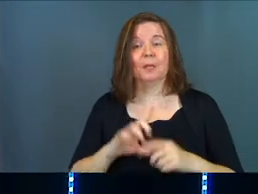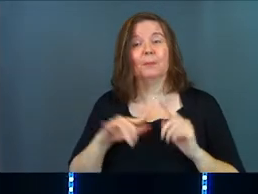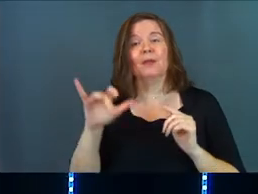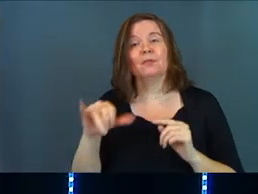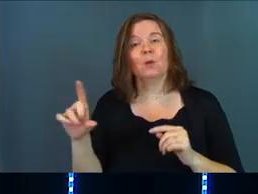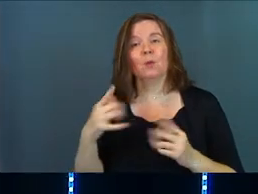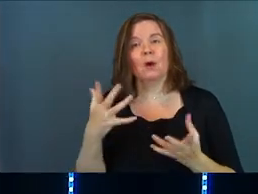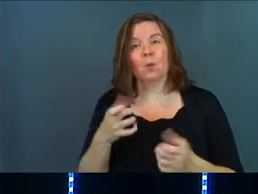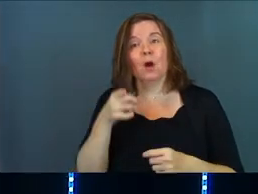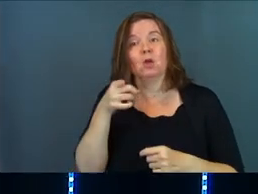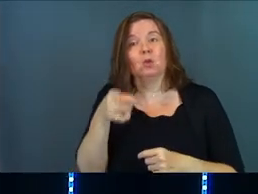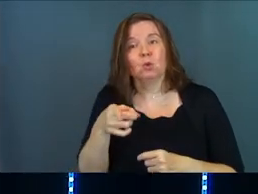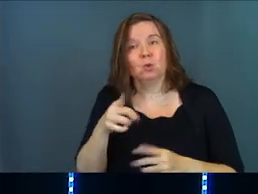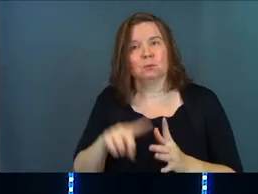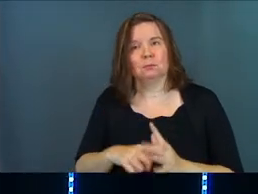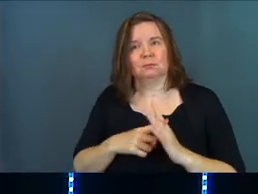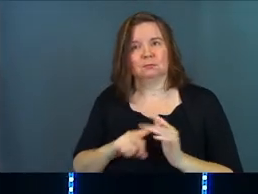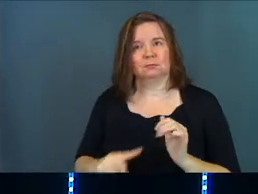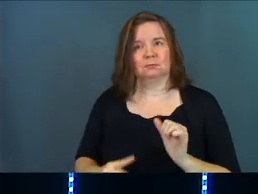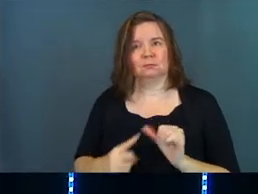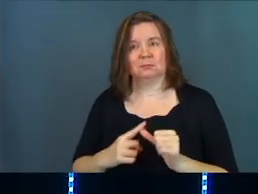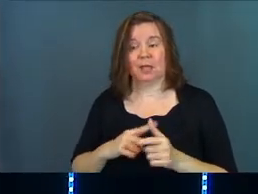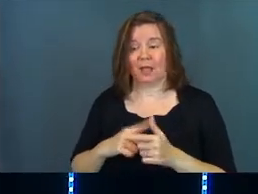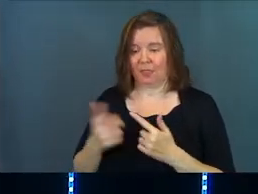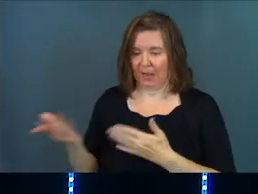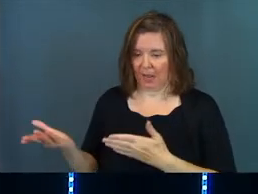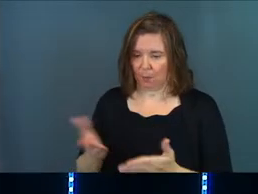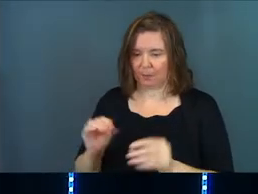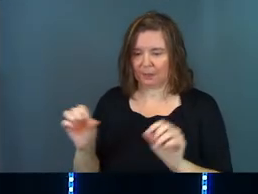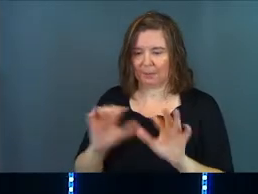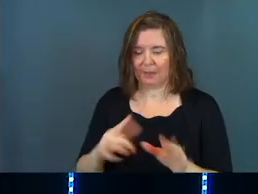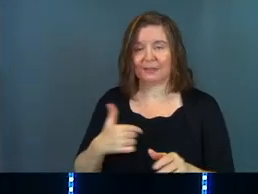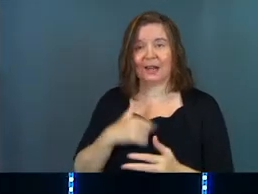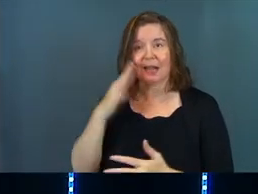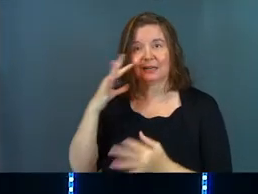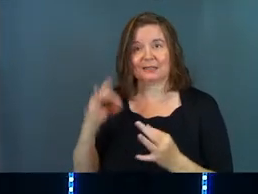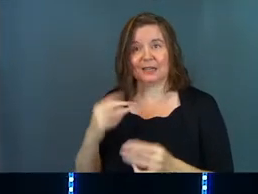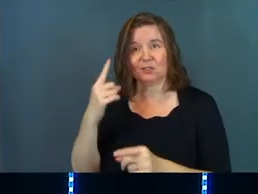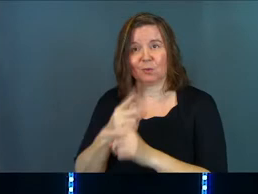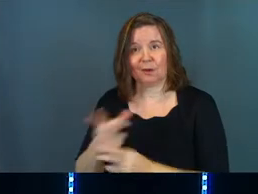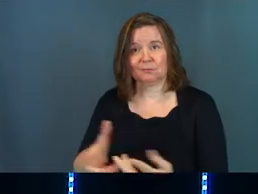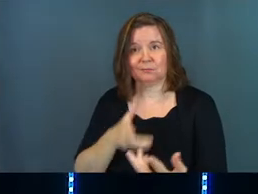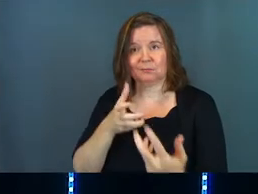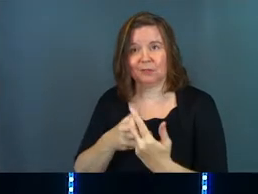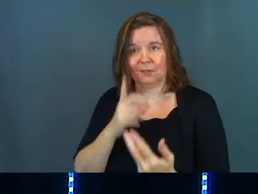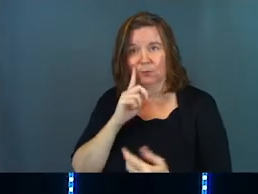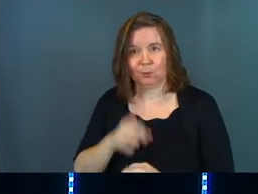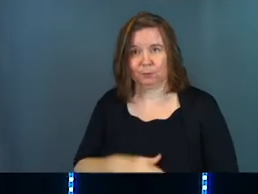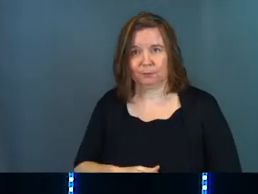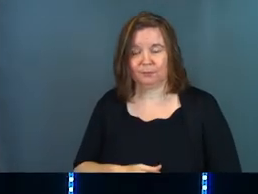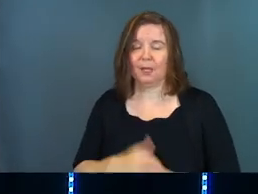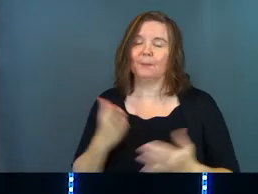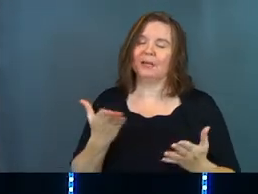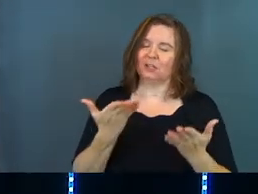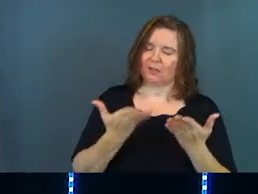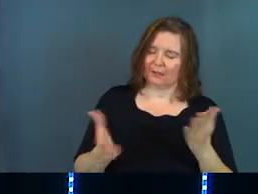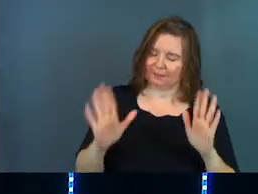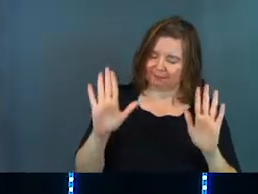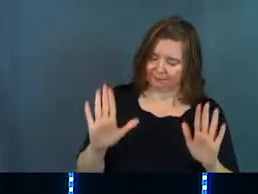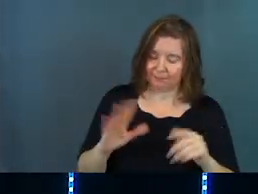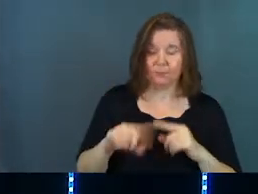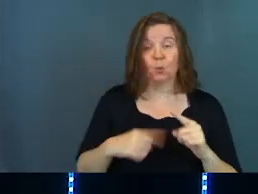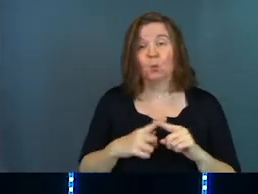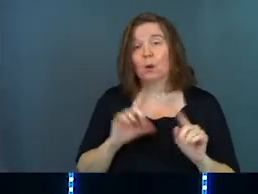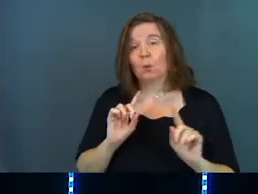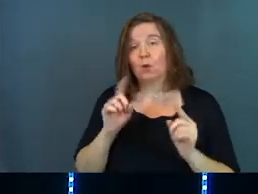But that's where I want you to be. And then I'll bring the blessing I choose is right for you. But here's the deal, guys.